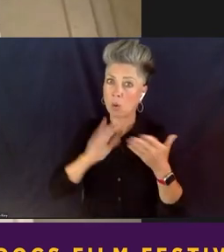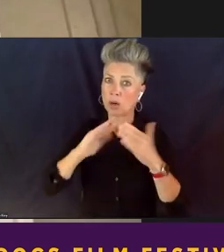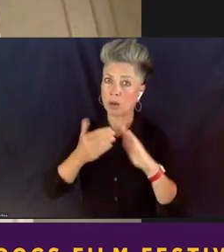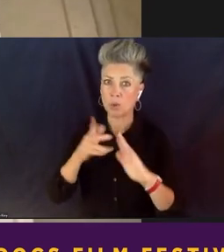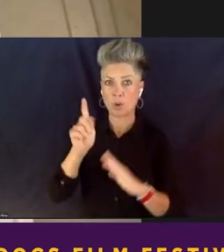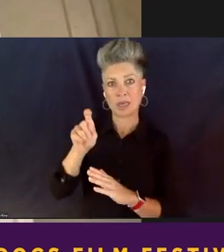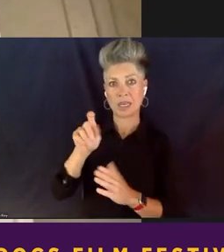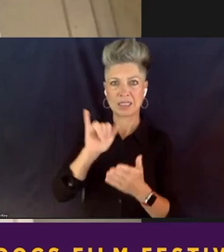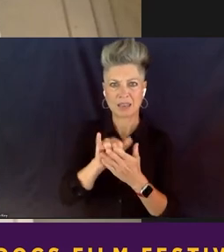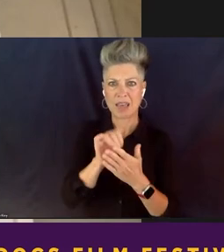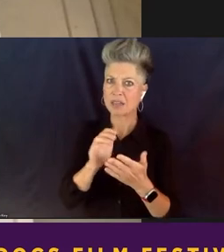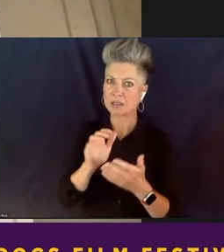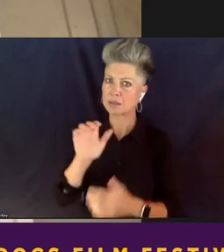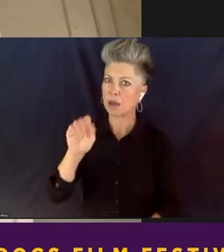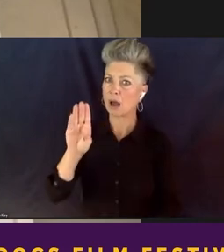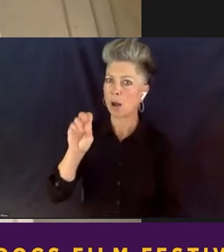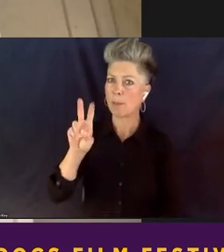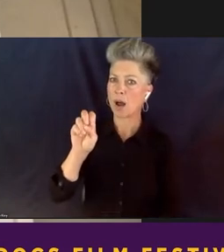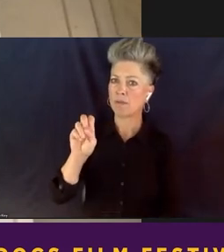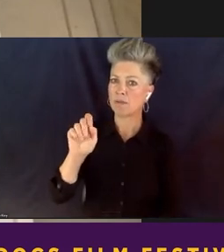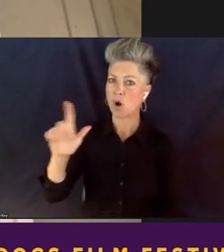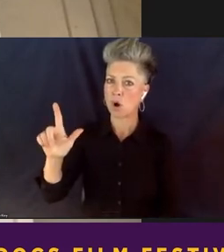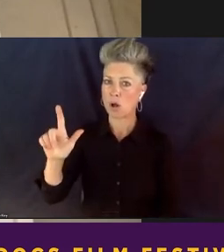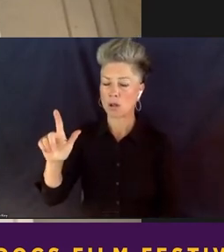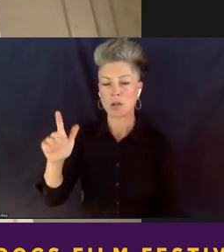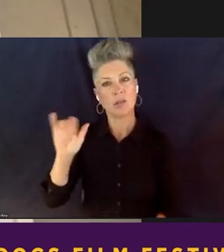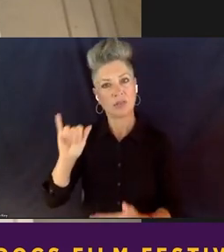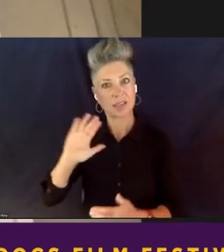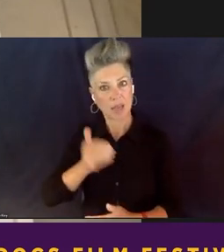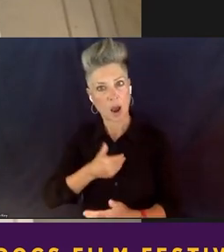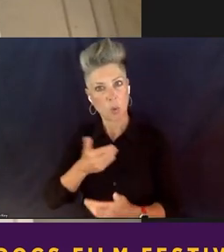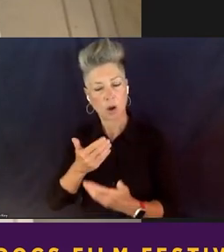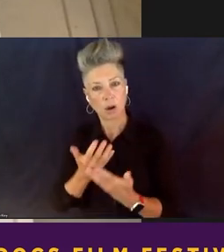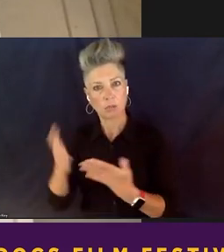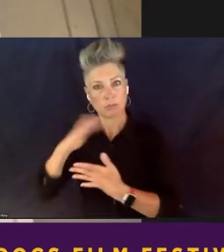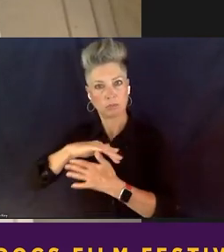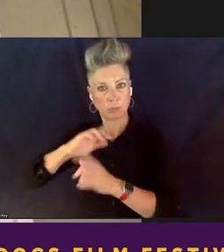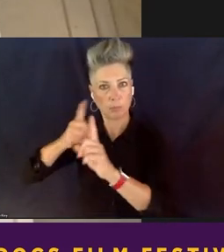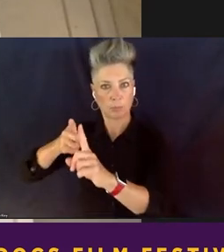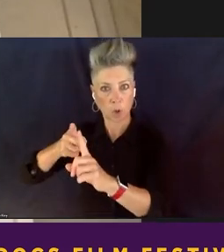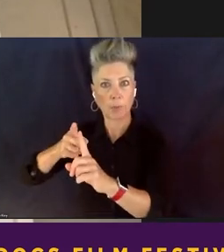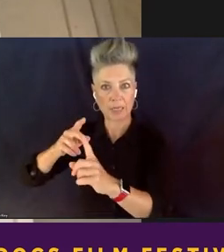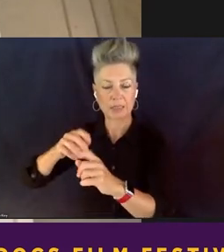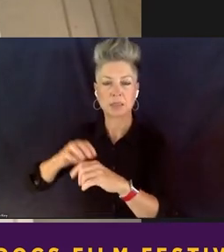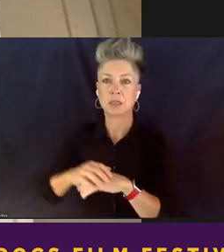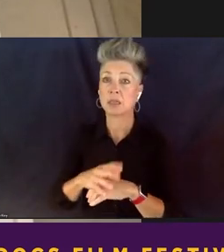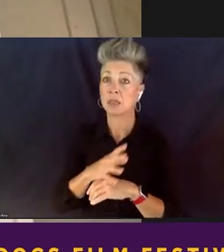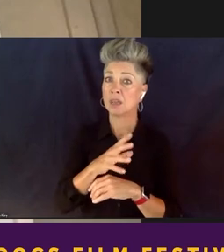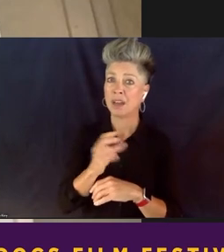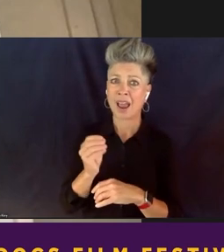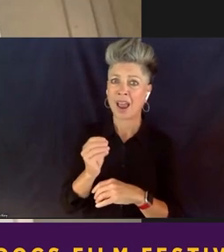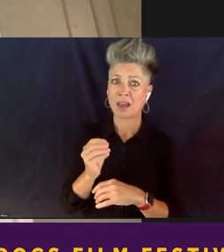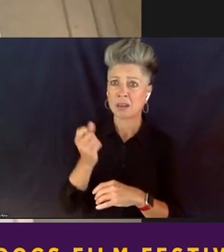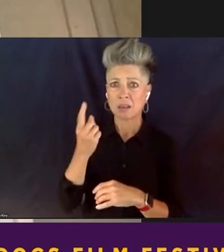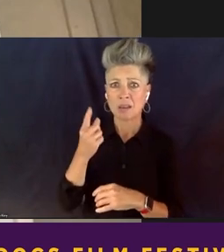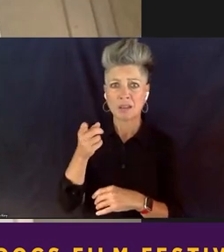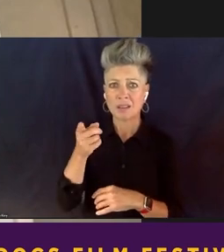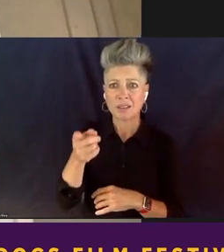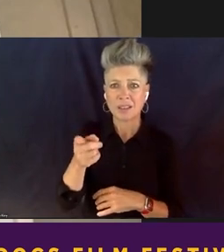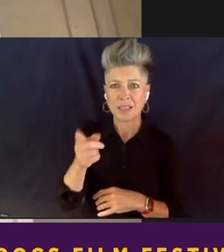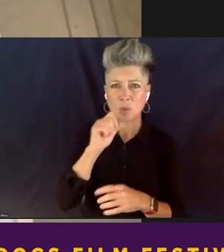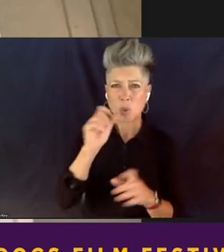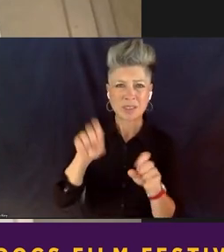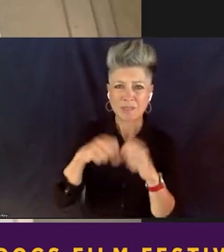purpose. And I just, you know, really appreciate that because, you know, he wasn't violated, you know, and his